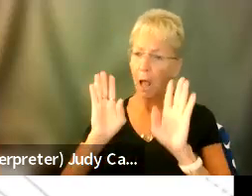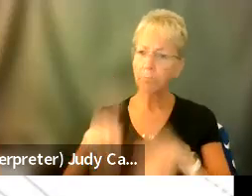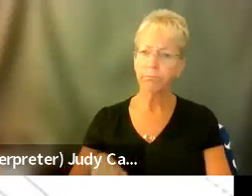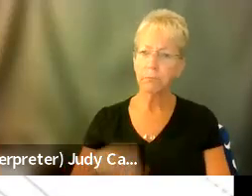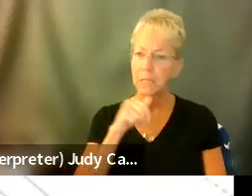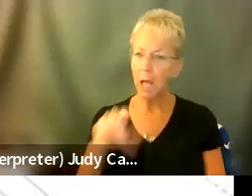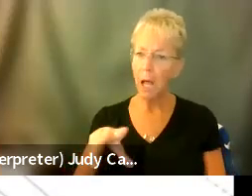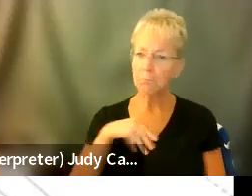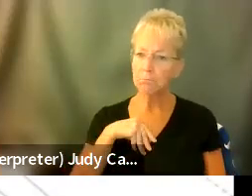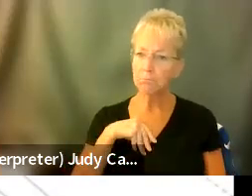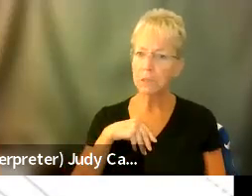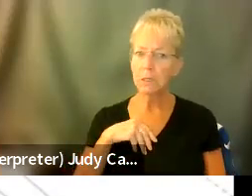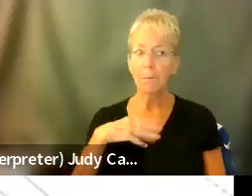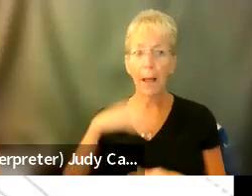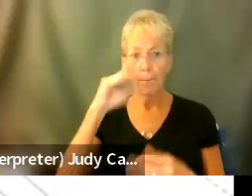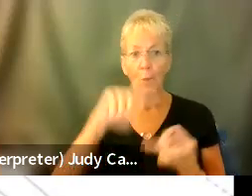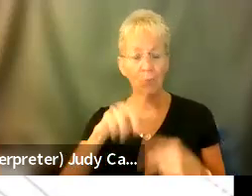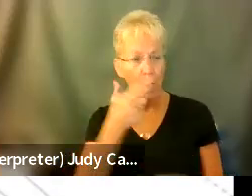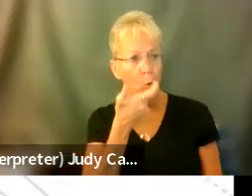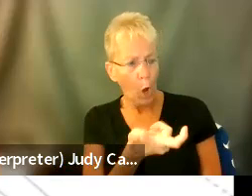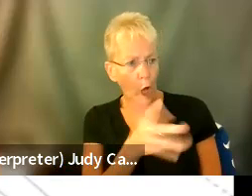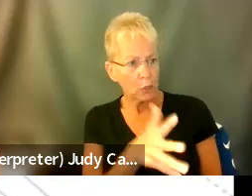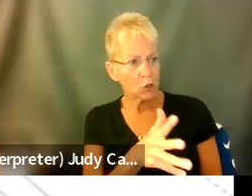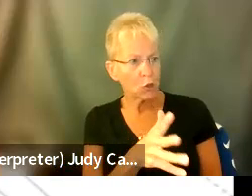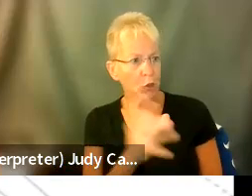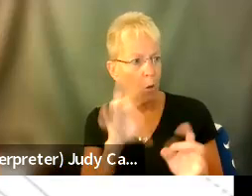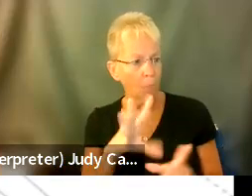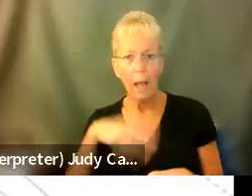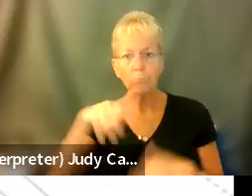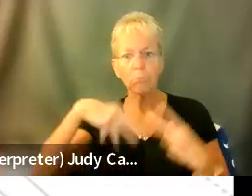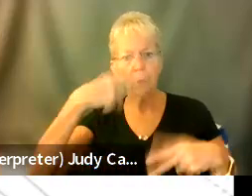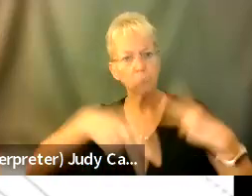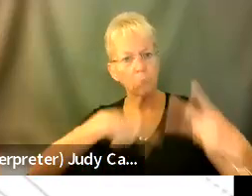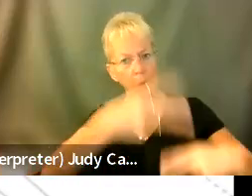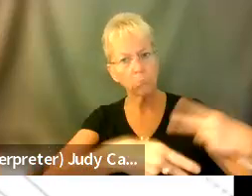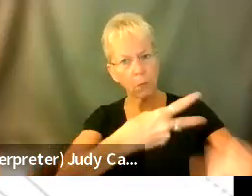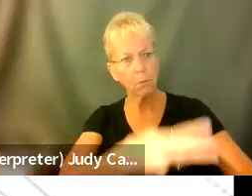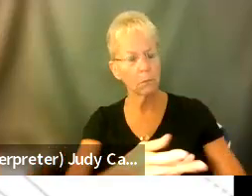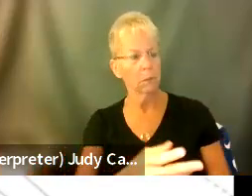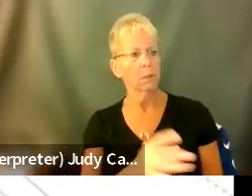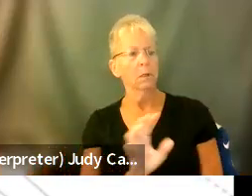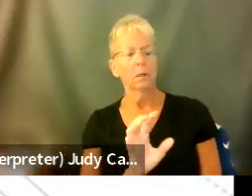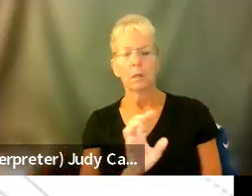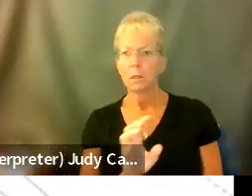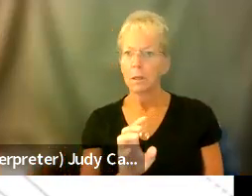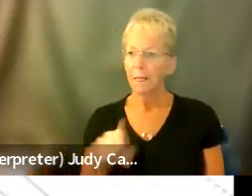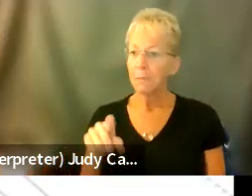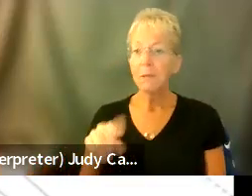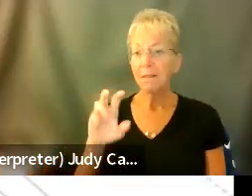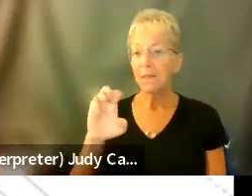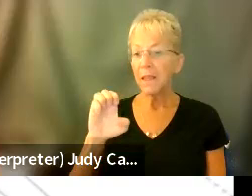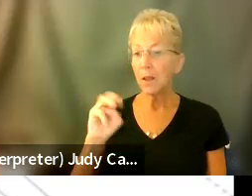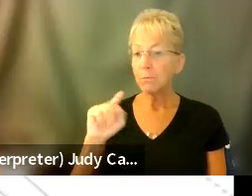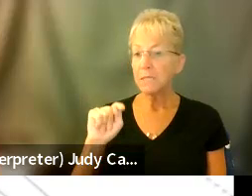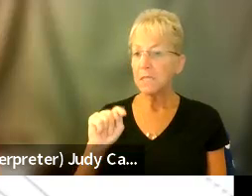who had watched in horror as I was dropped down the stairs. And that was very scary for them as